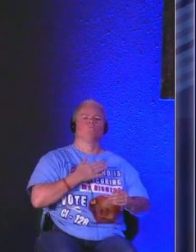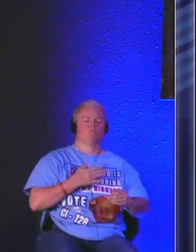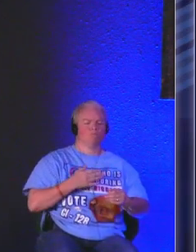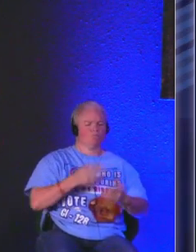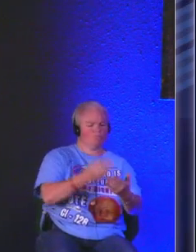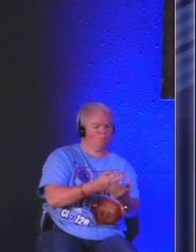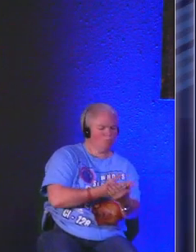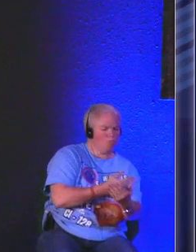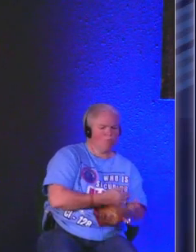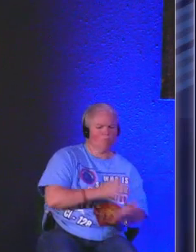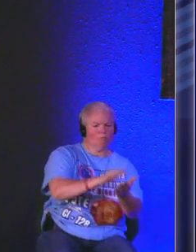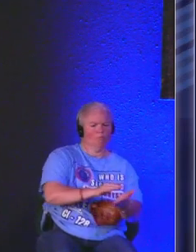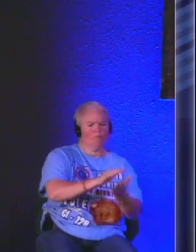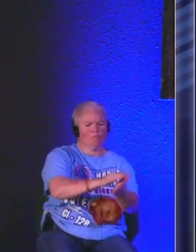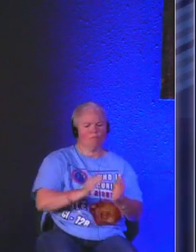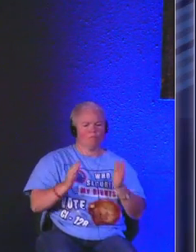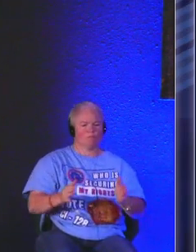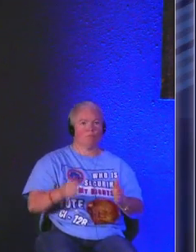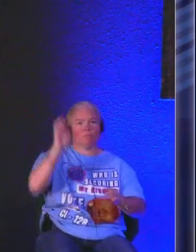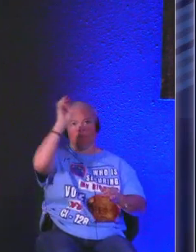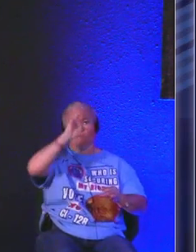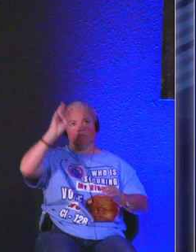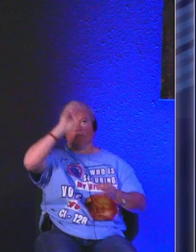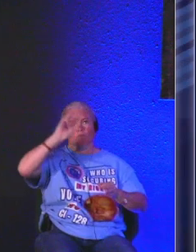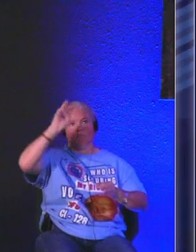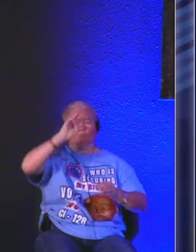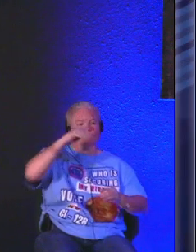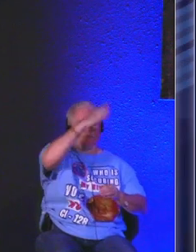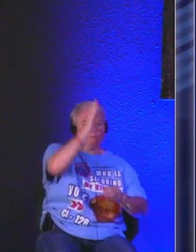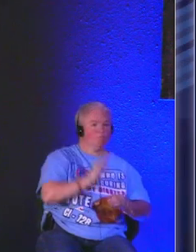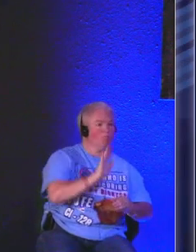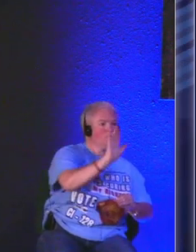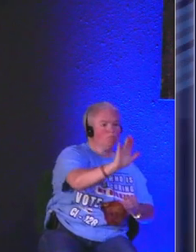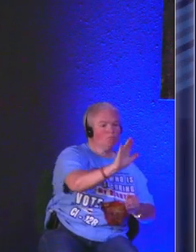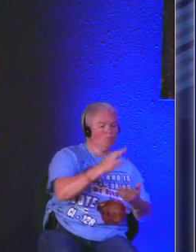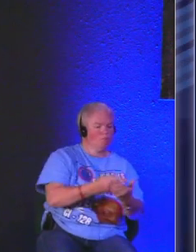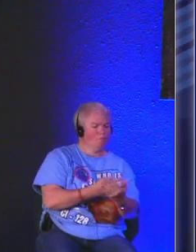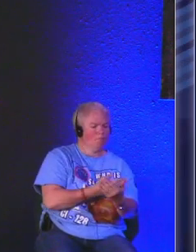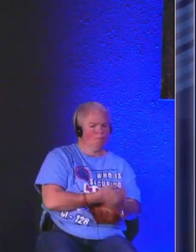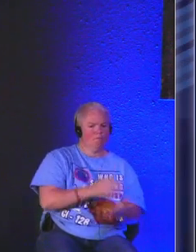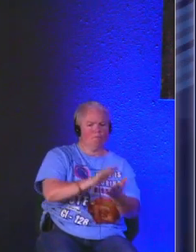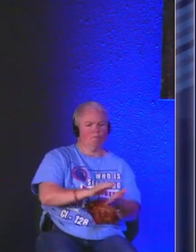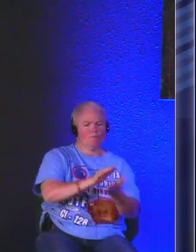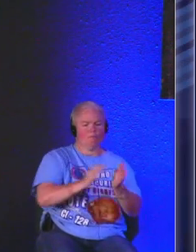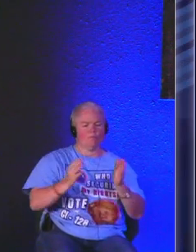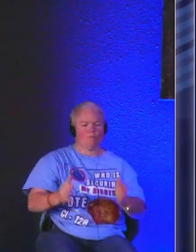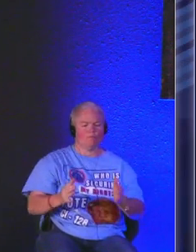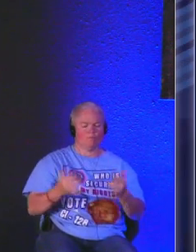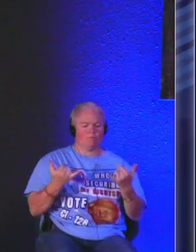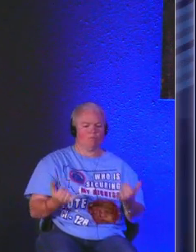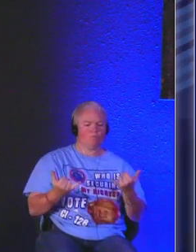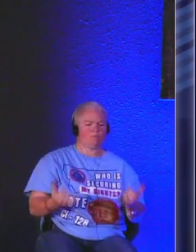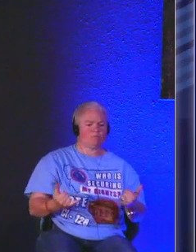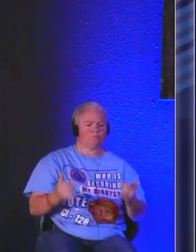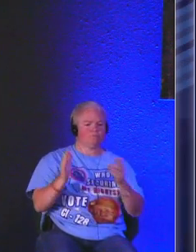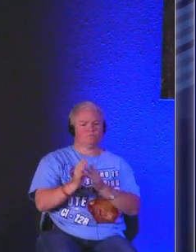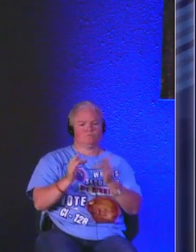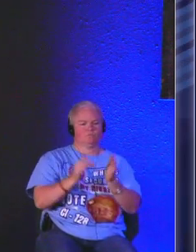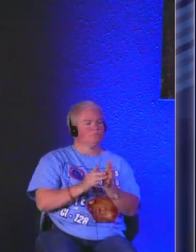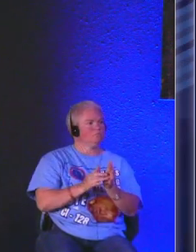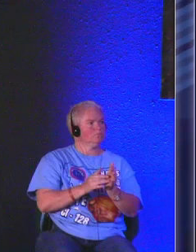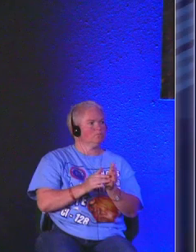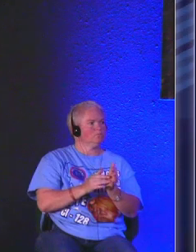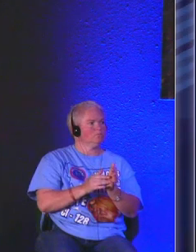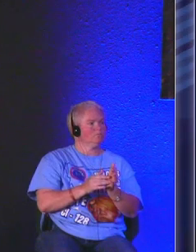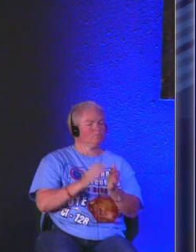shepherd I wonder is is God your shepherd today Jesus uses